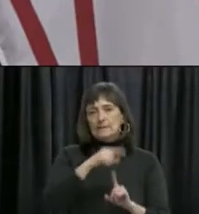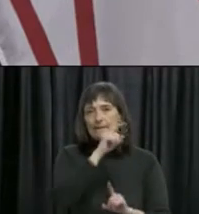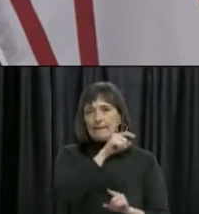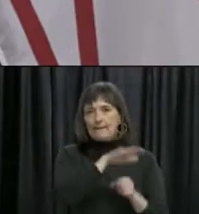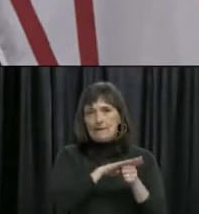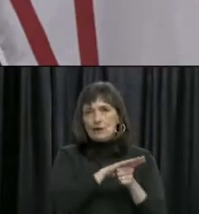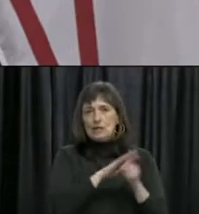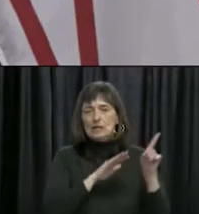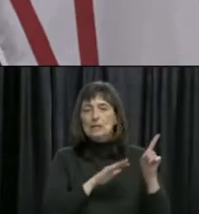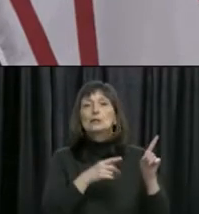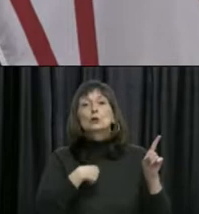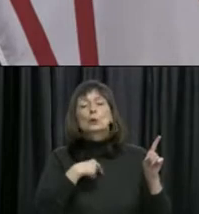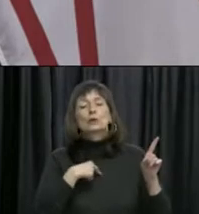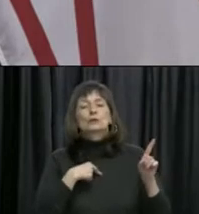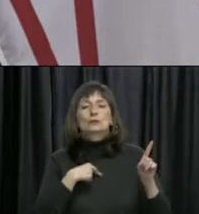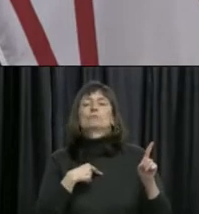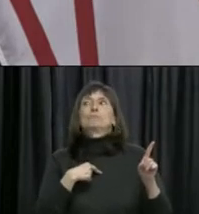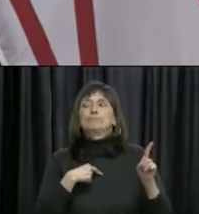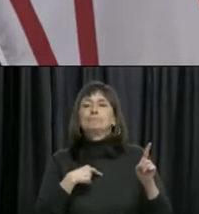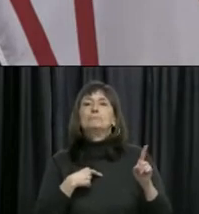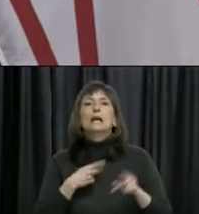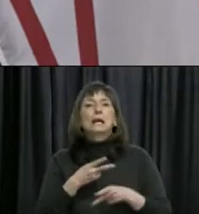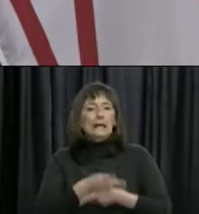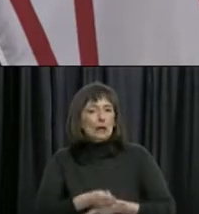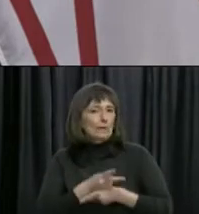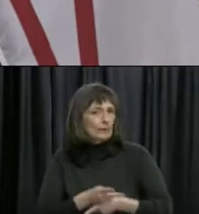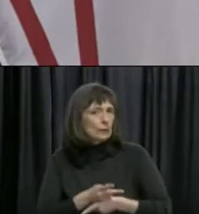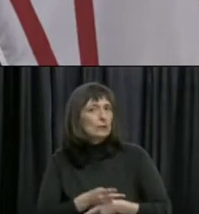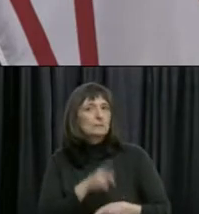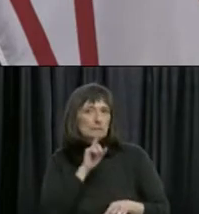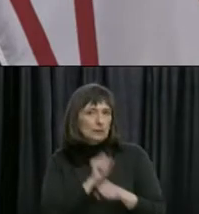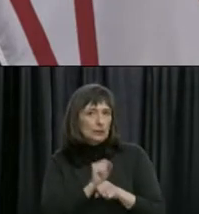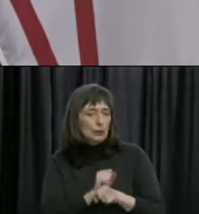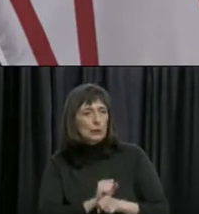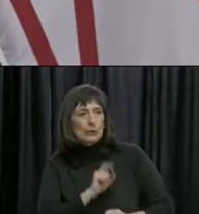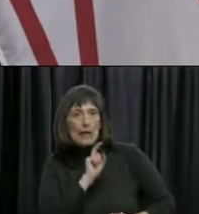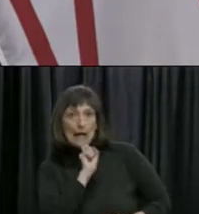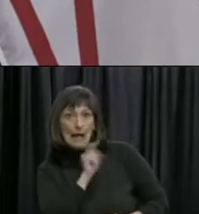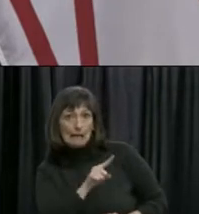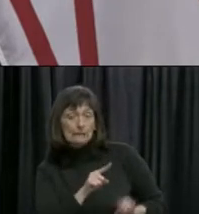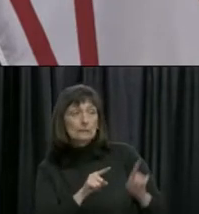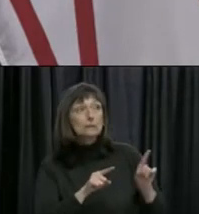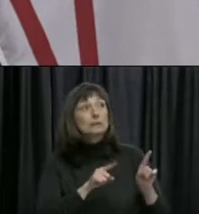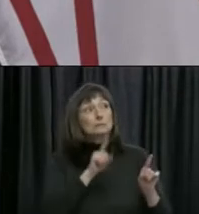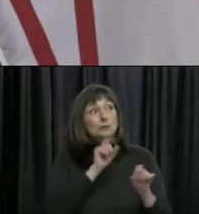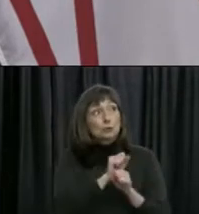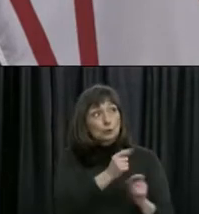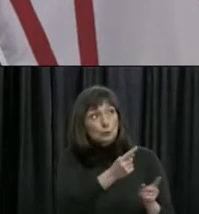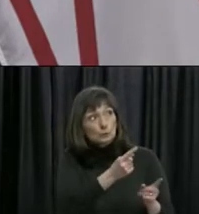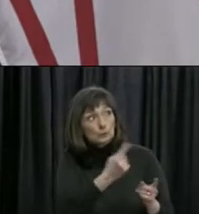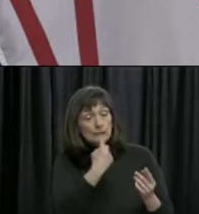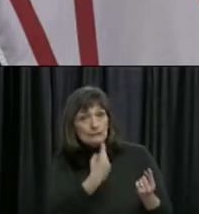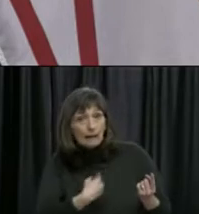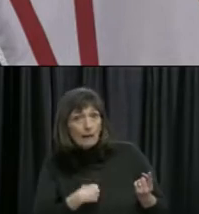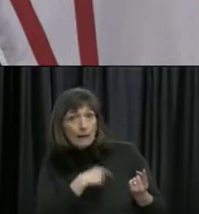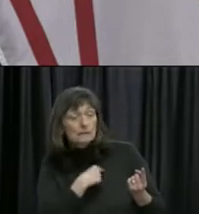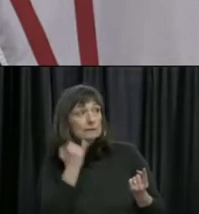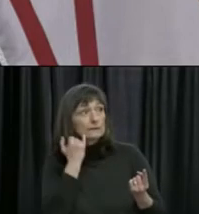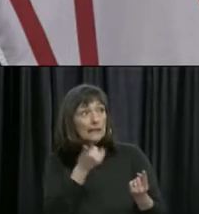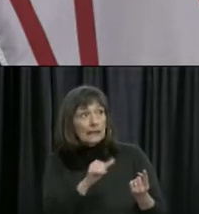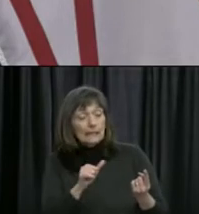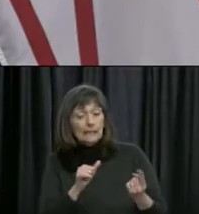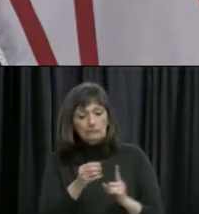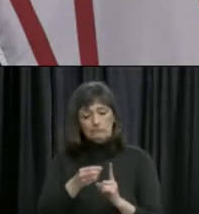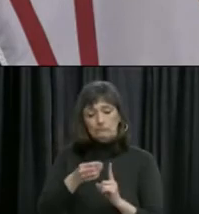we're just taking an abundance of caution to ask people to check in, because we want to make sure if there are any